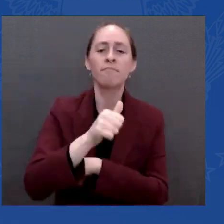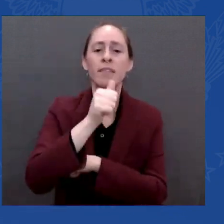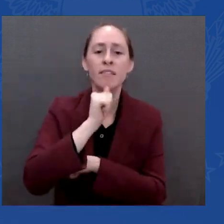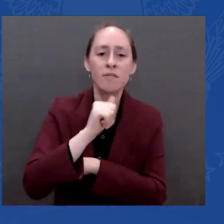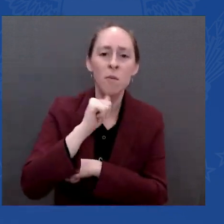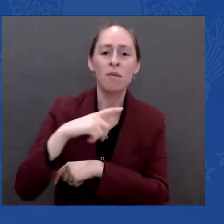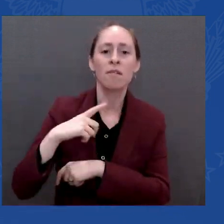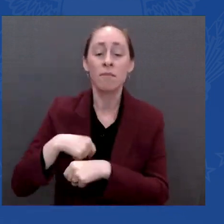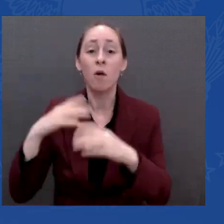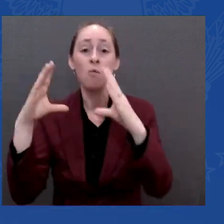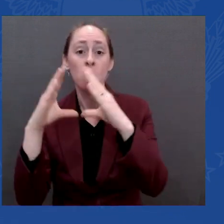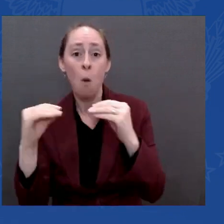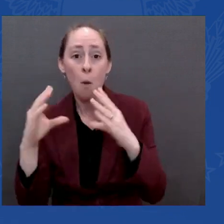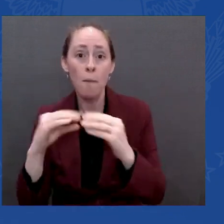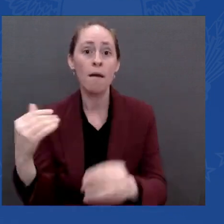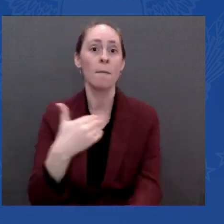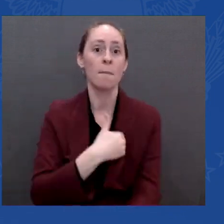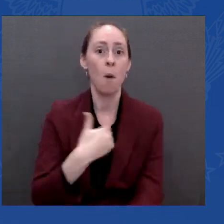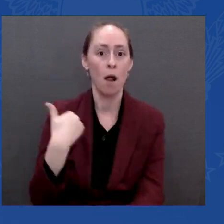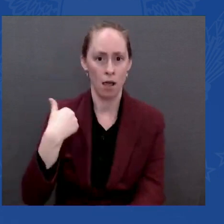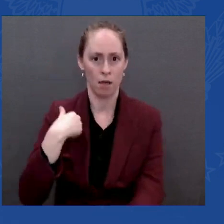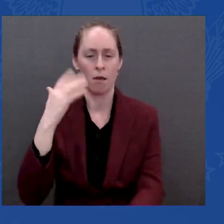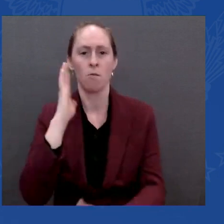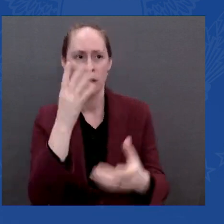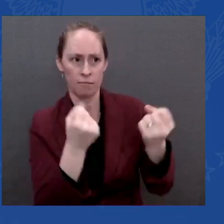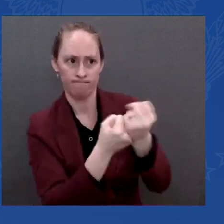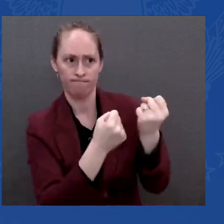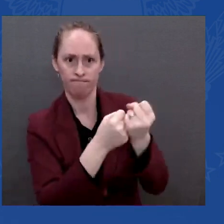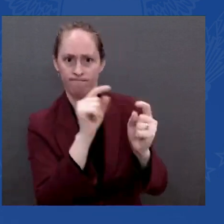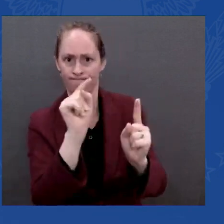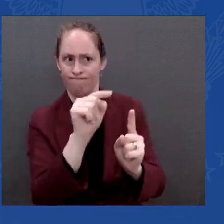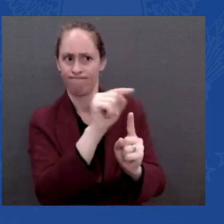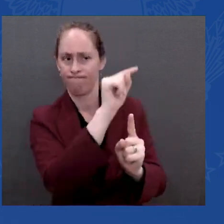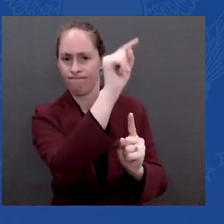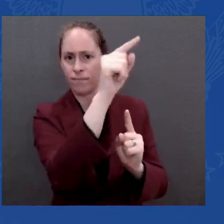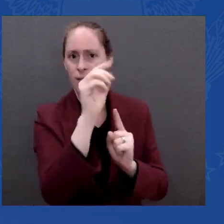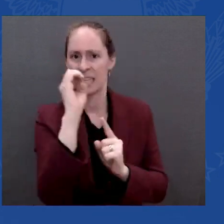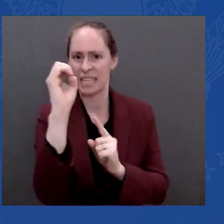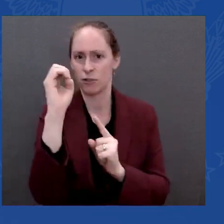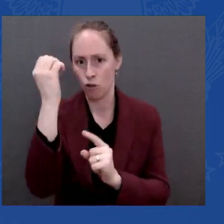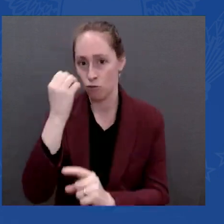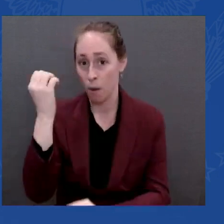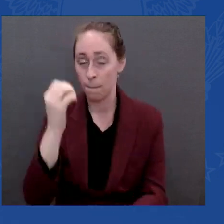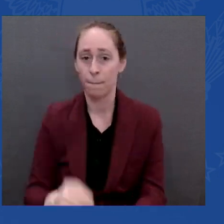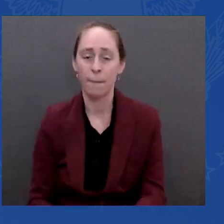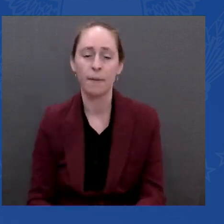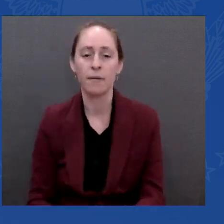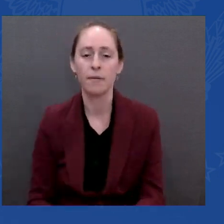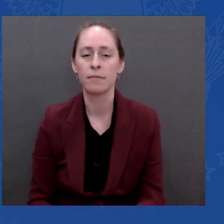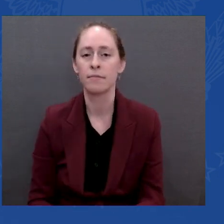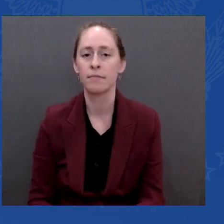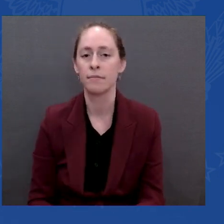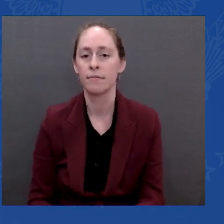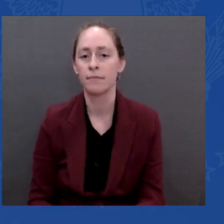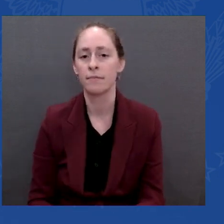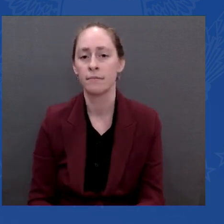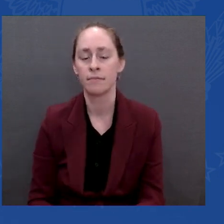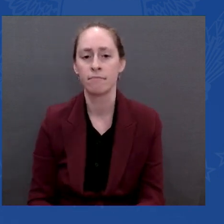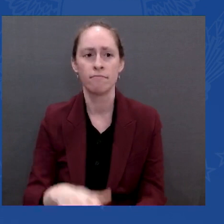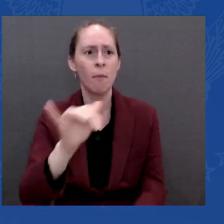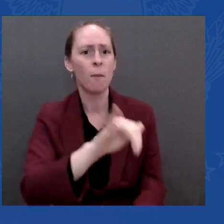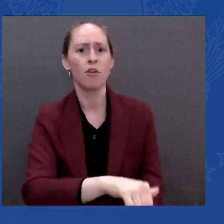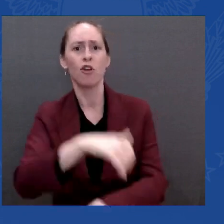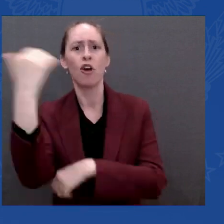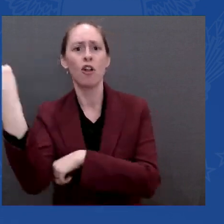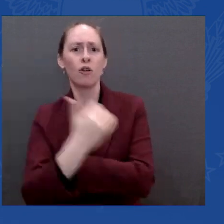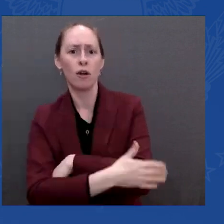allies, the rest of NATO, adding their own forces and capabilities to ensure collective defense. And today, within